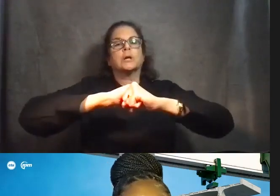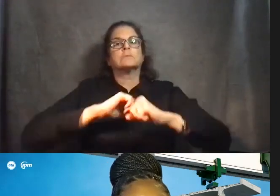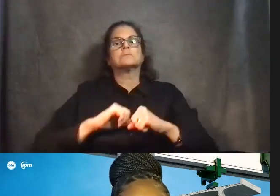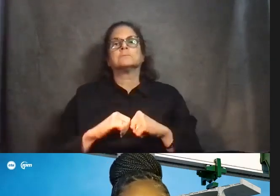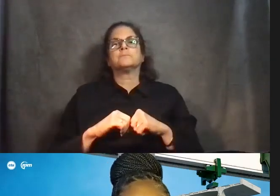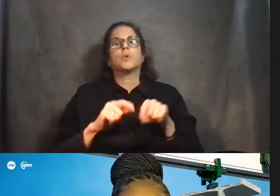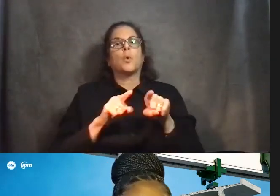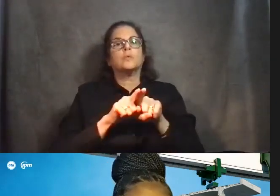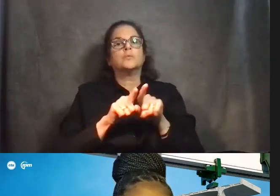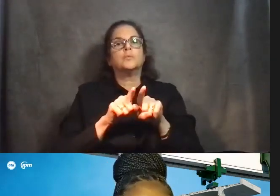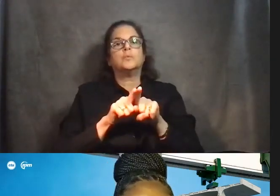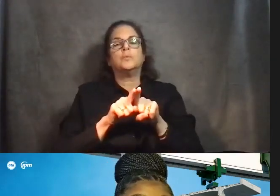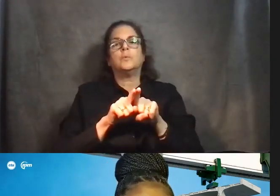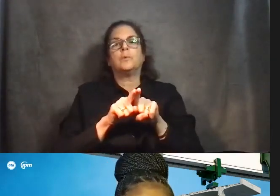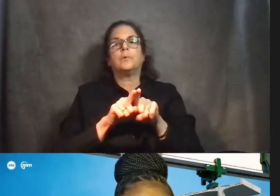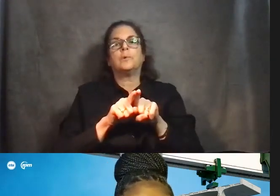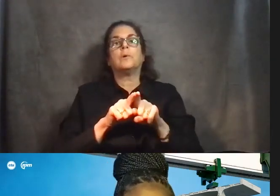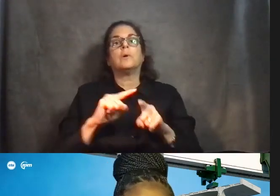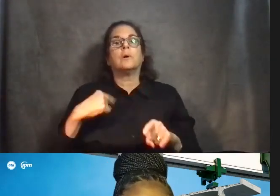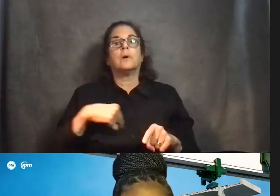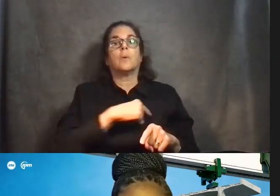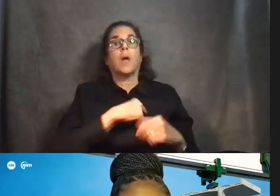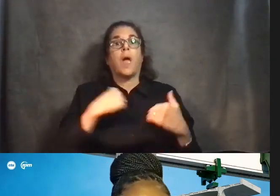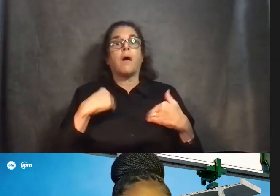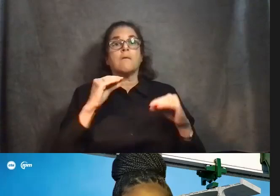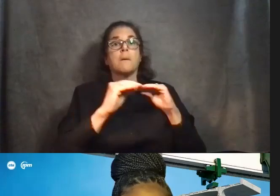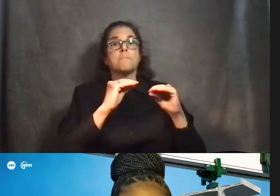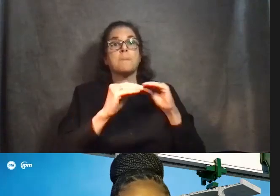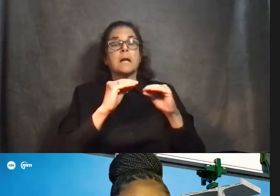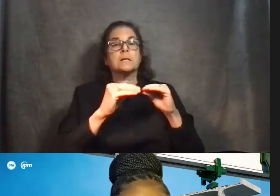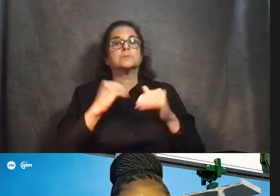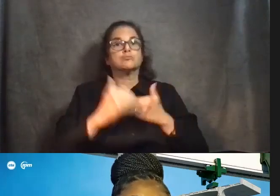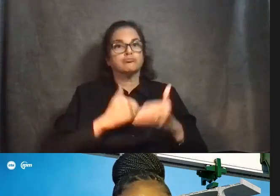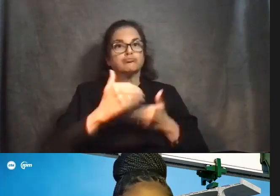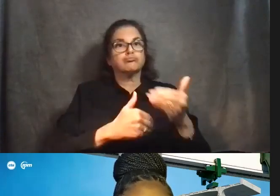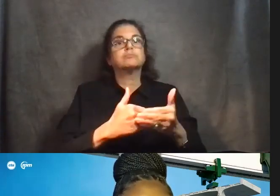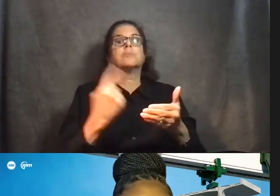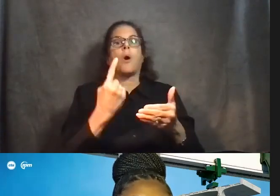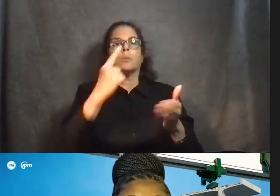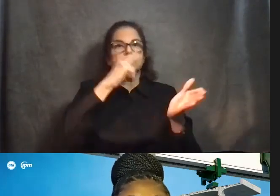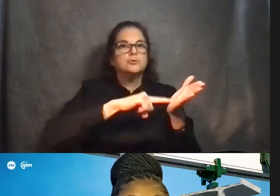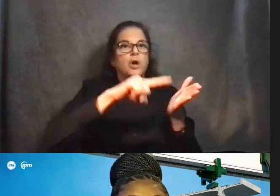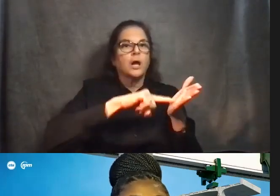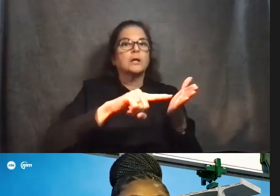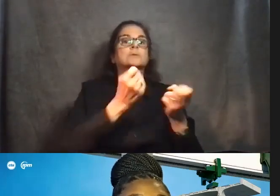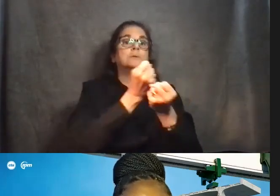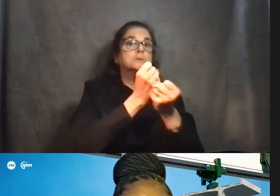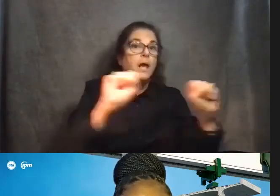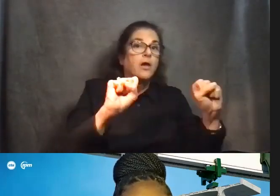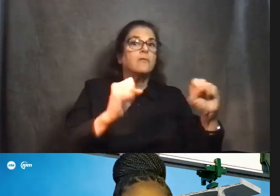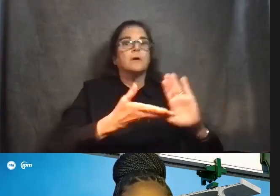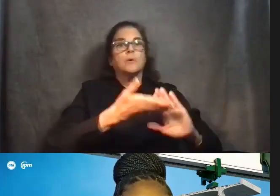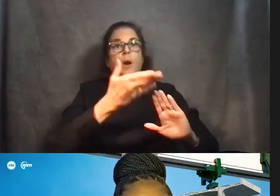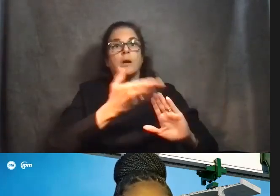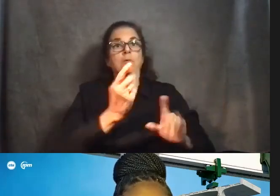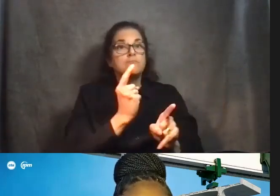also we have a regiment of maintenance of our structure to make sure that it's safe and it's operating the way that it should be. So that area